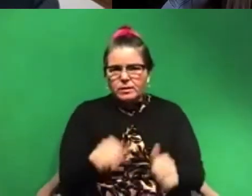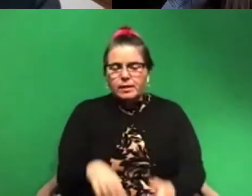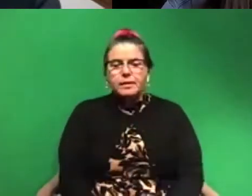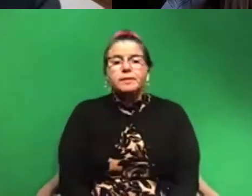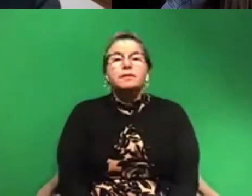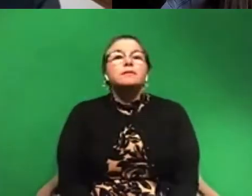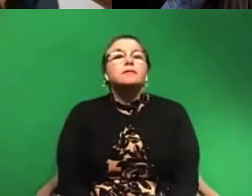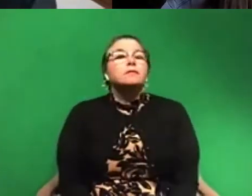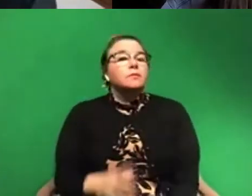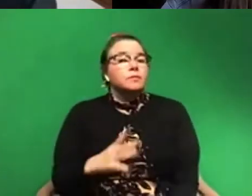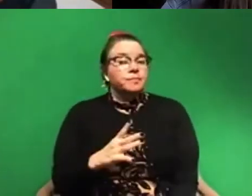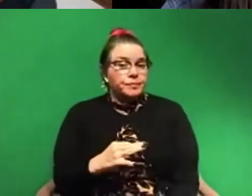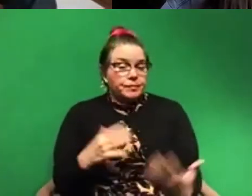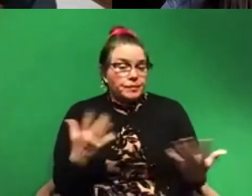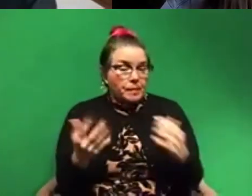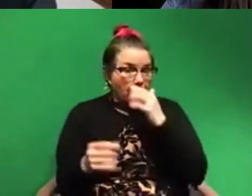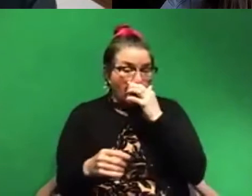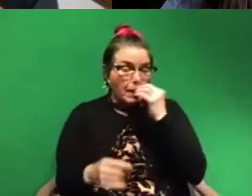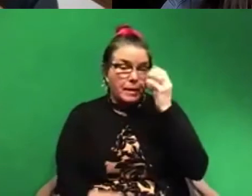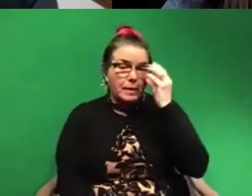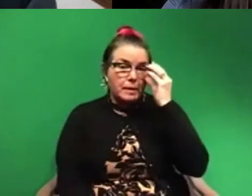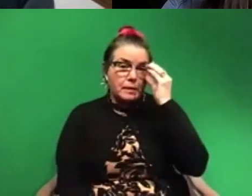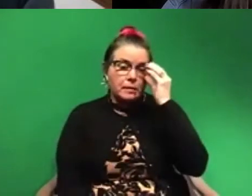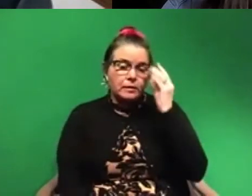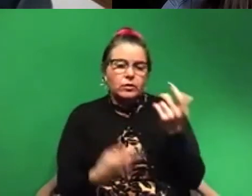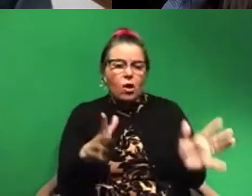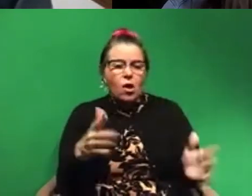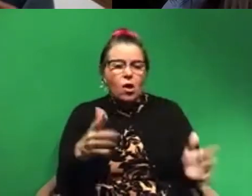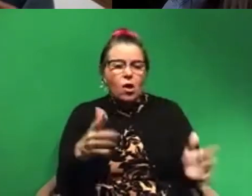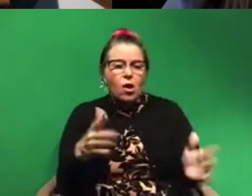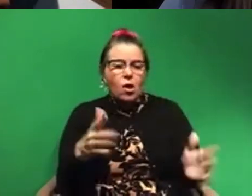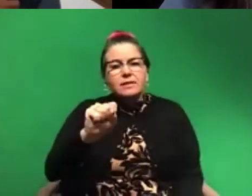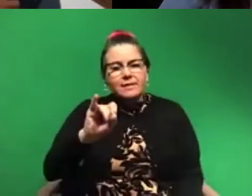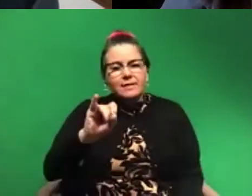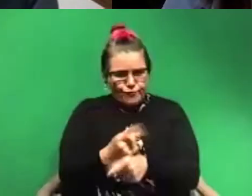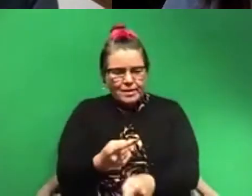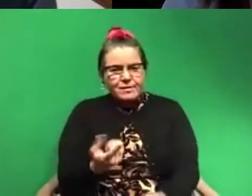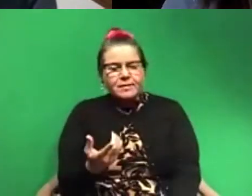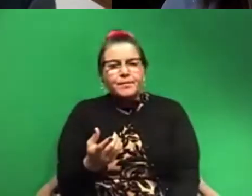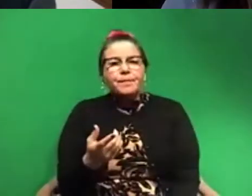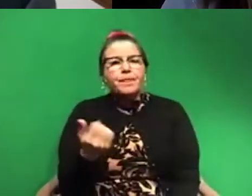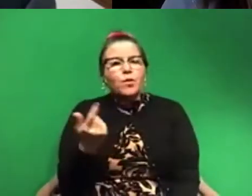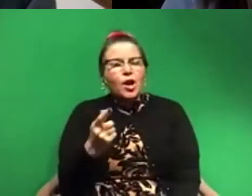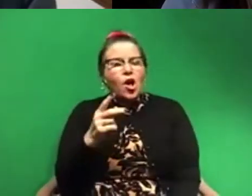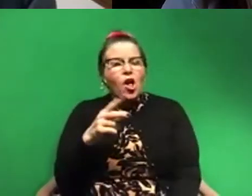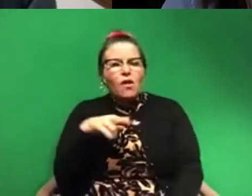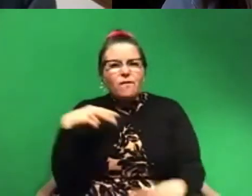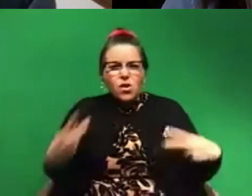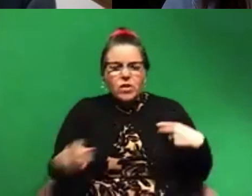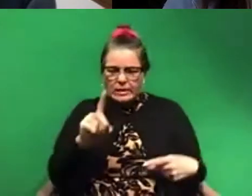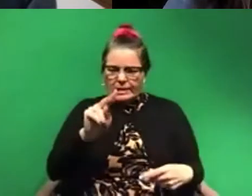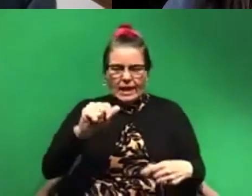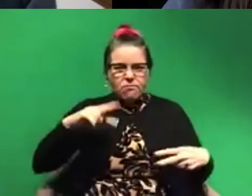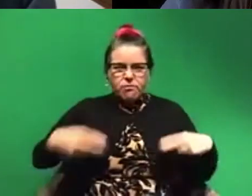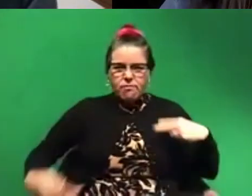is that you guys have all watched CSI and shows like that. We all shed DNA all the time into the environment.